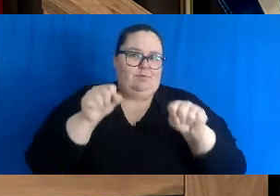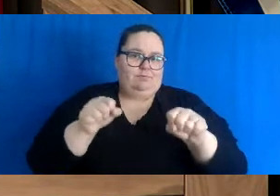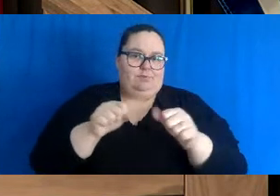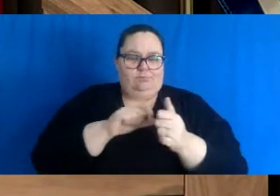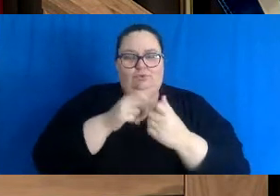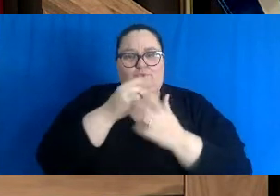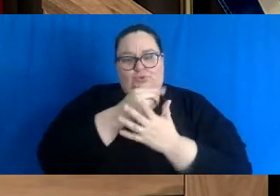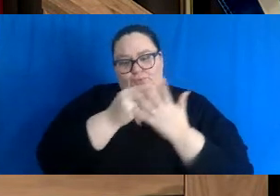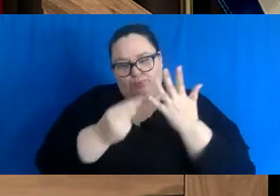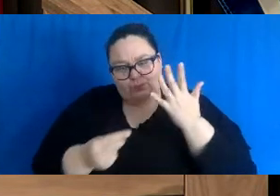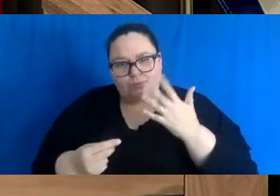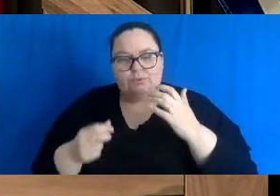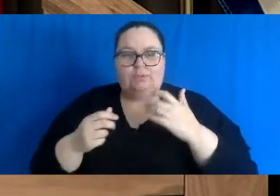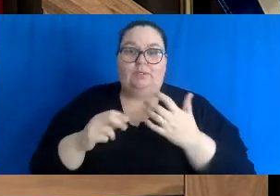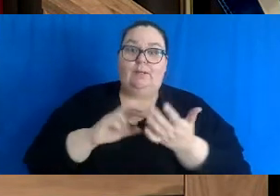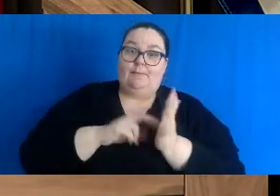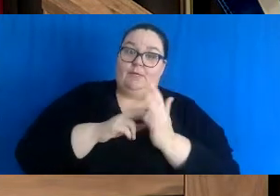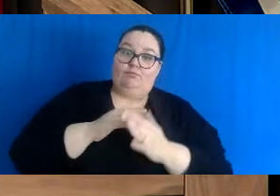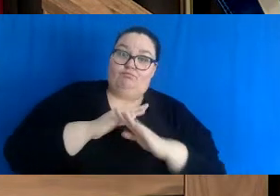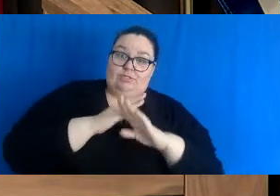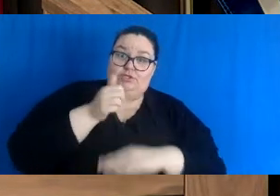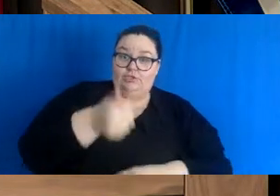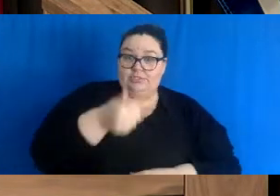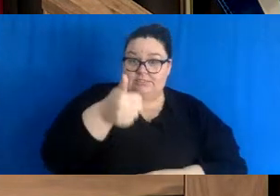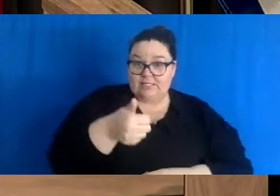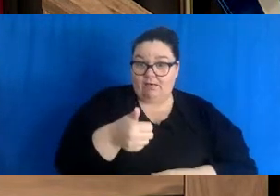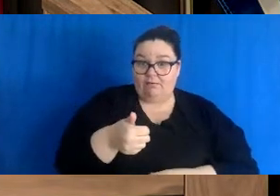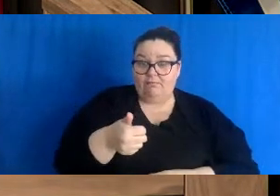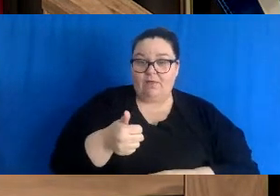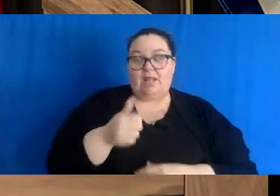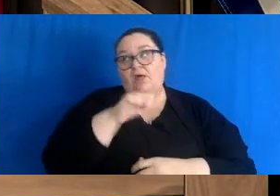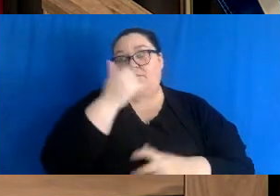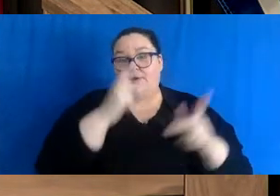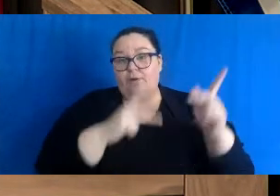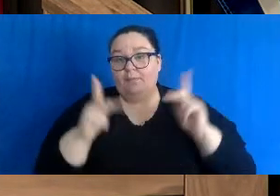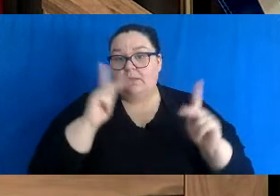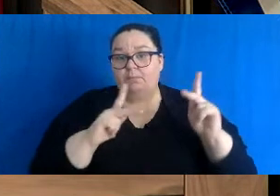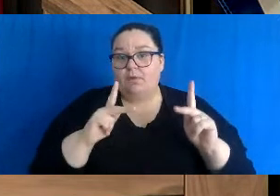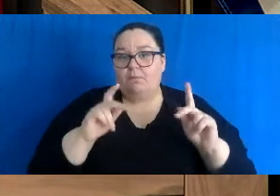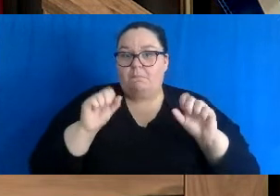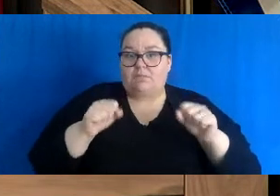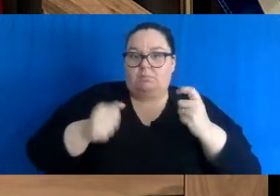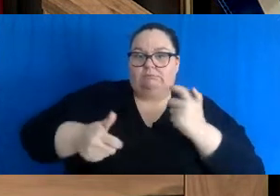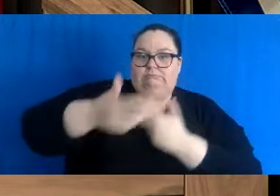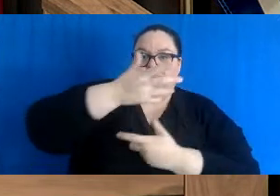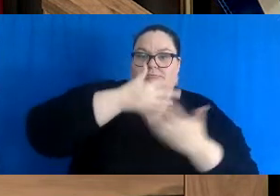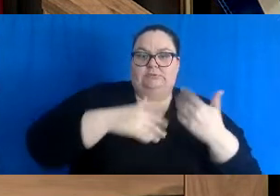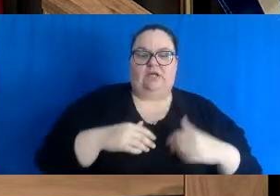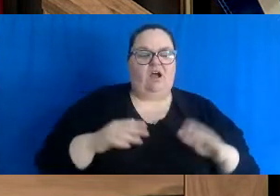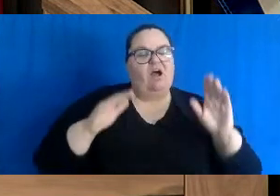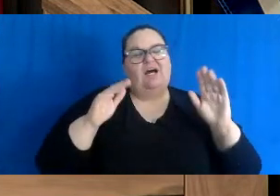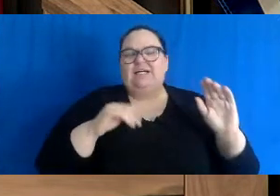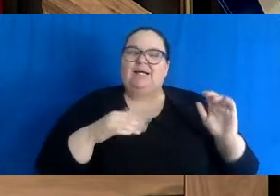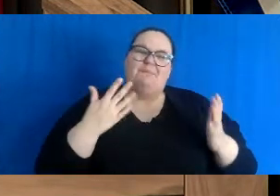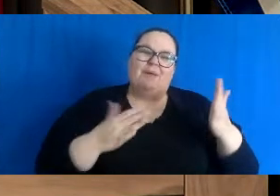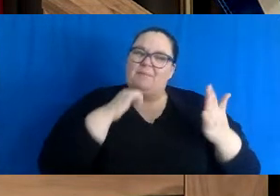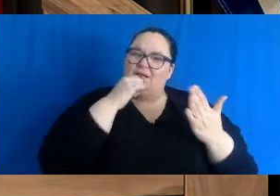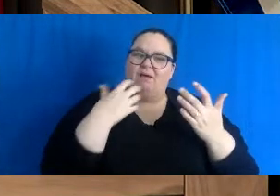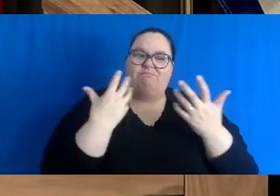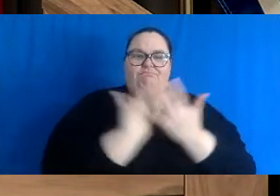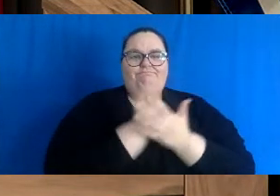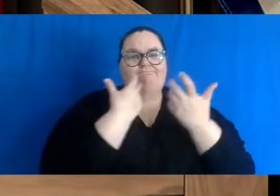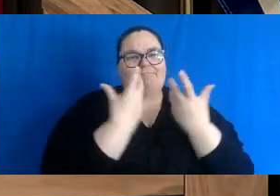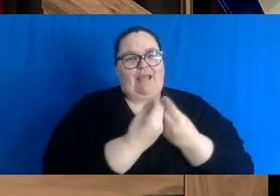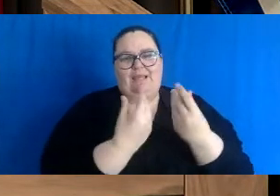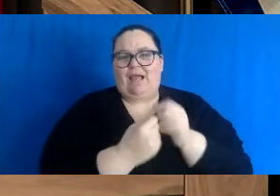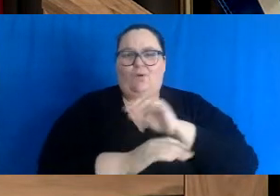Protecting yourself and others that you could be around, but maybe it's not necessary to do so. And we're